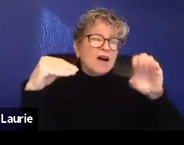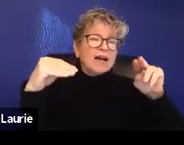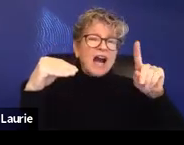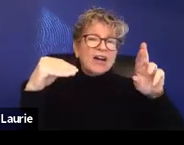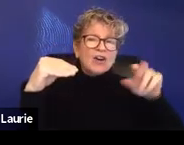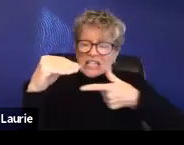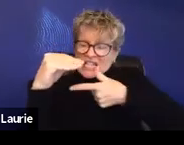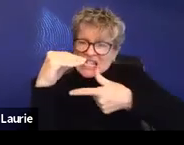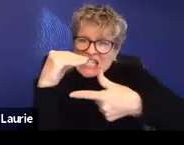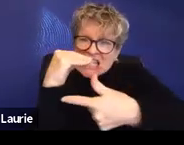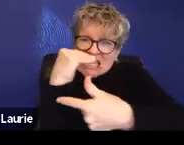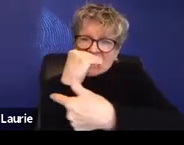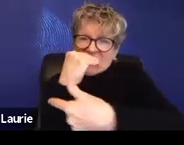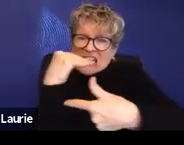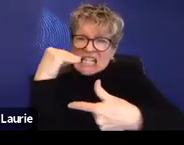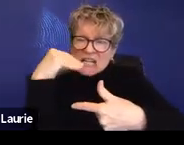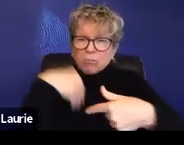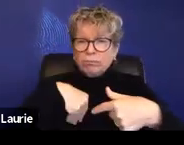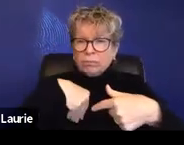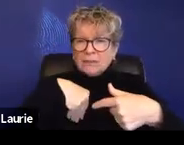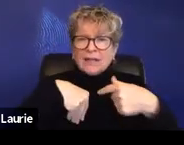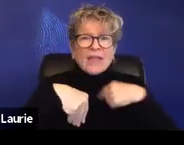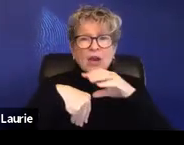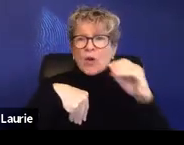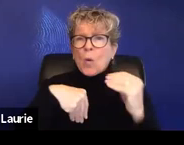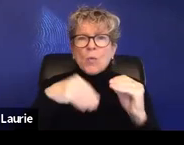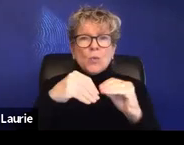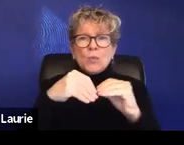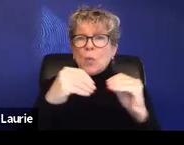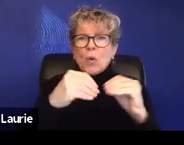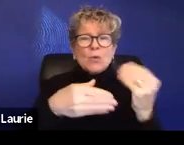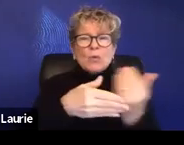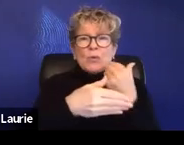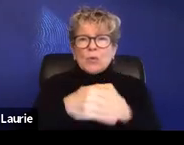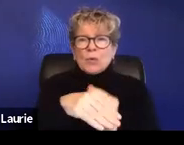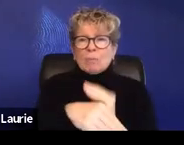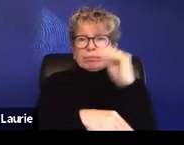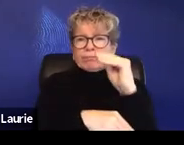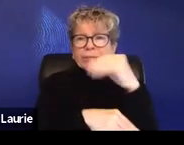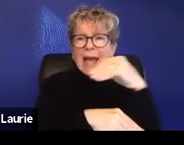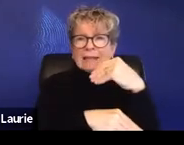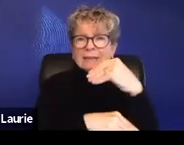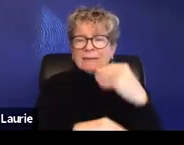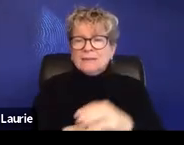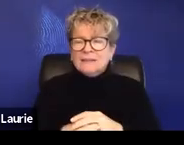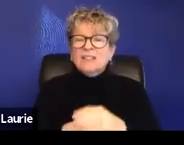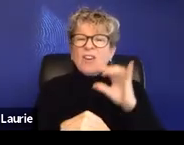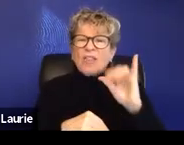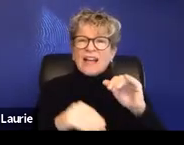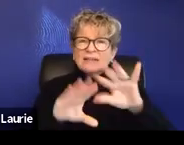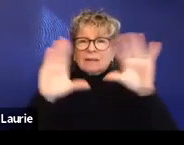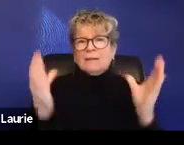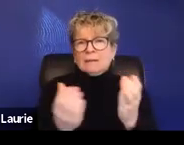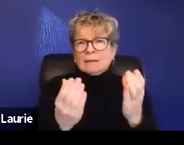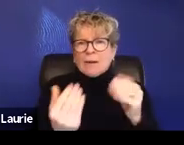from popping up. And I think of, uh, holistic, um, the holistic approach, um, being,